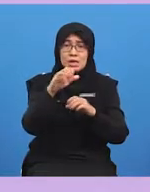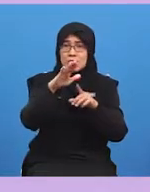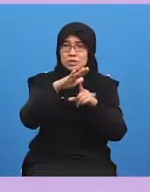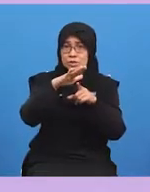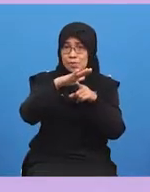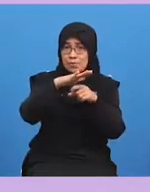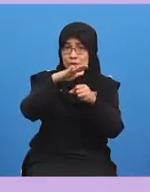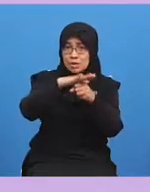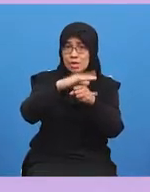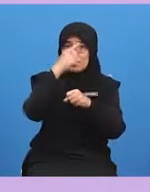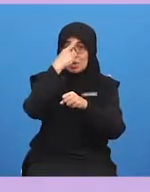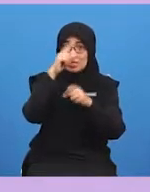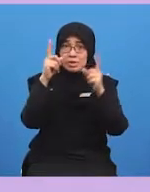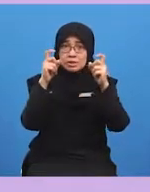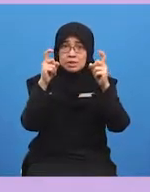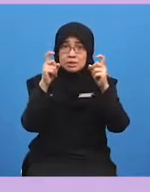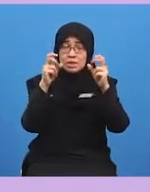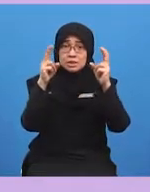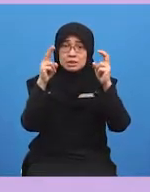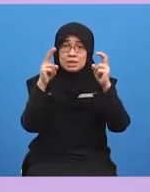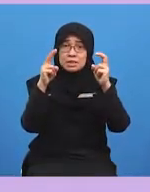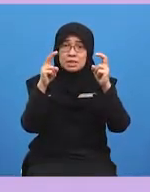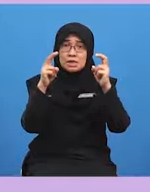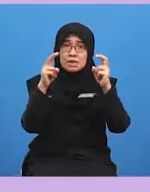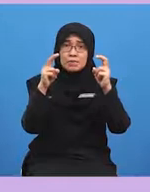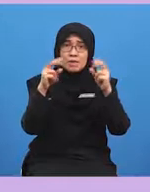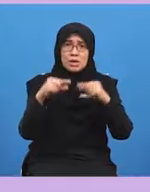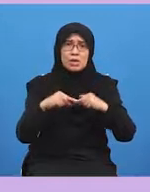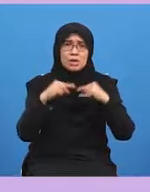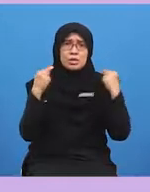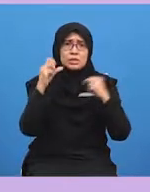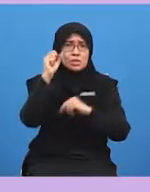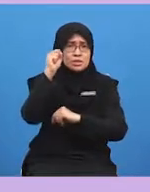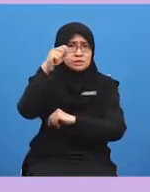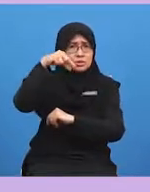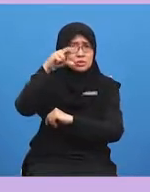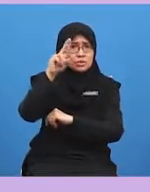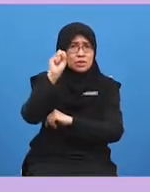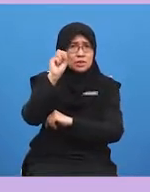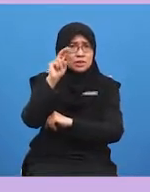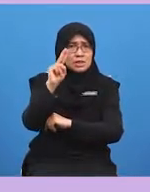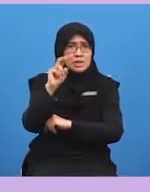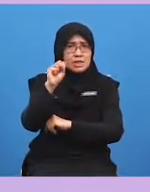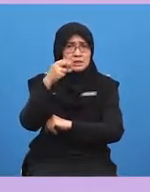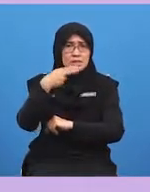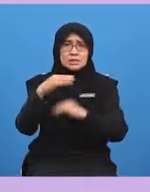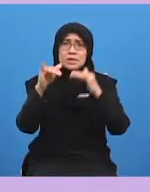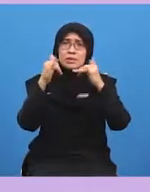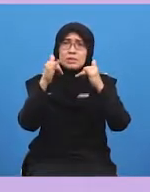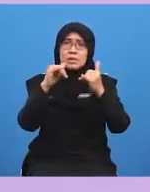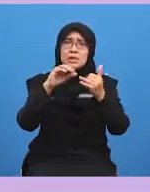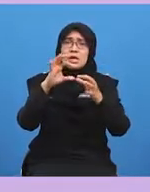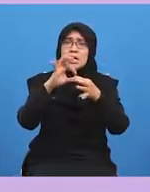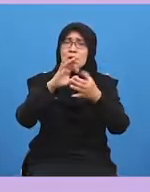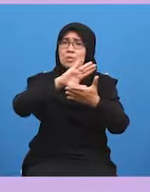contender for title of the greatest squash player of all time she has won the